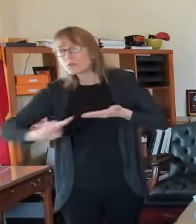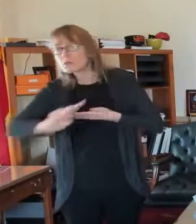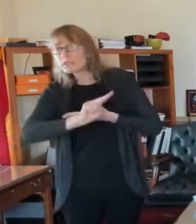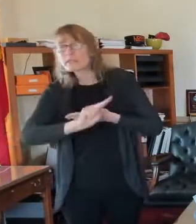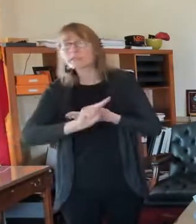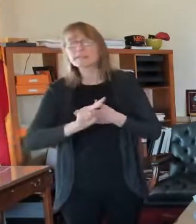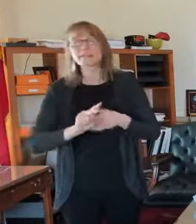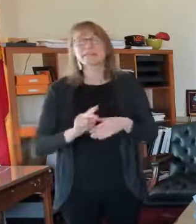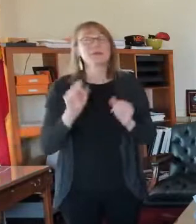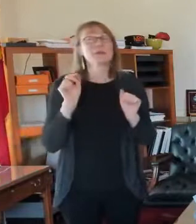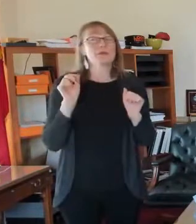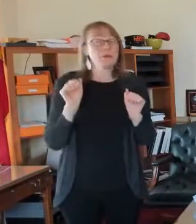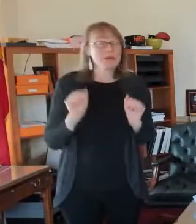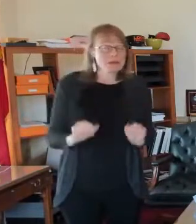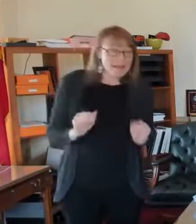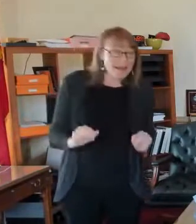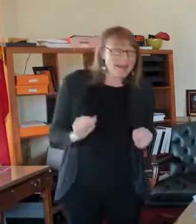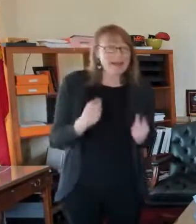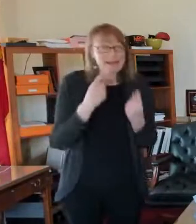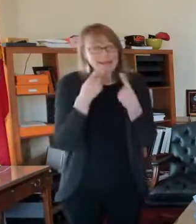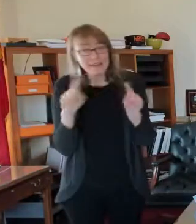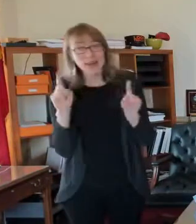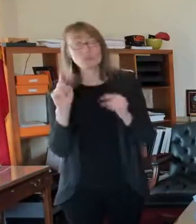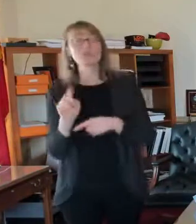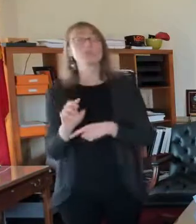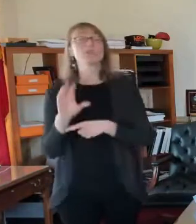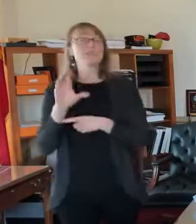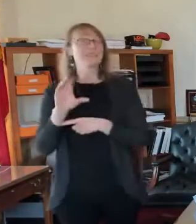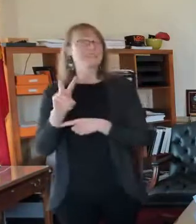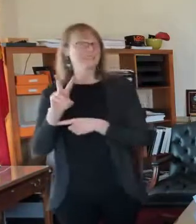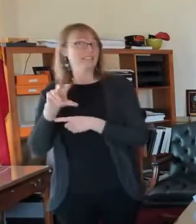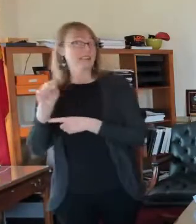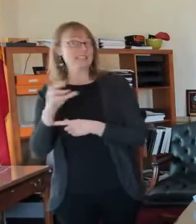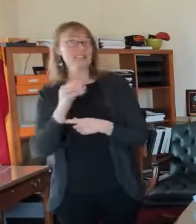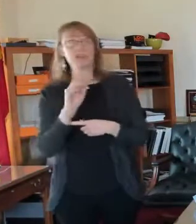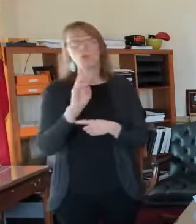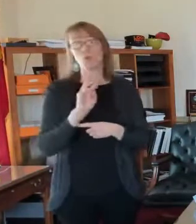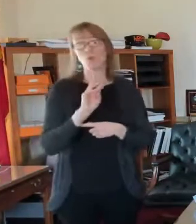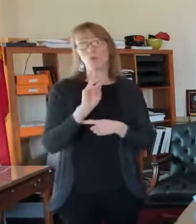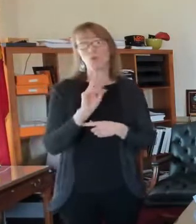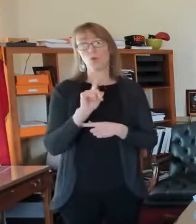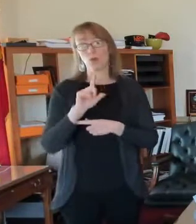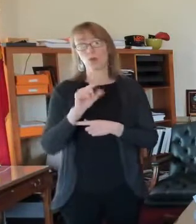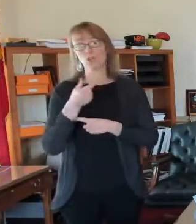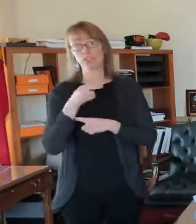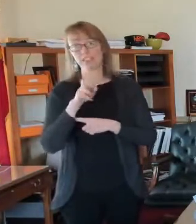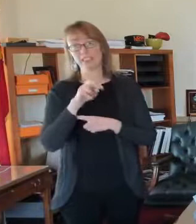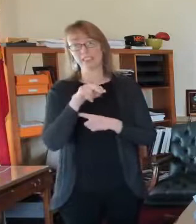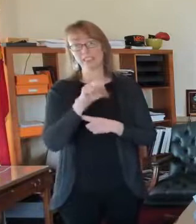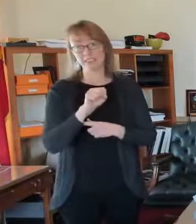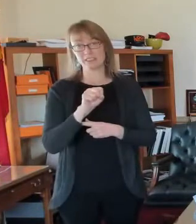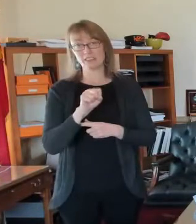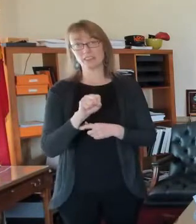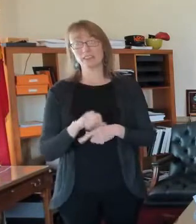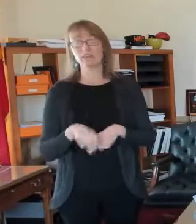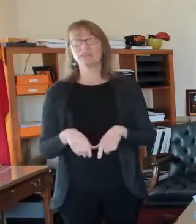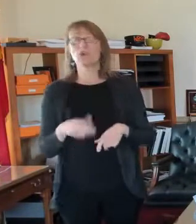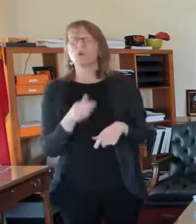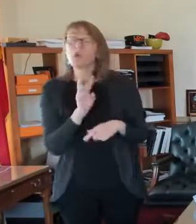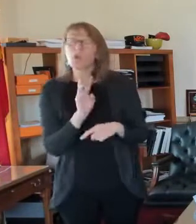at CVS and or Walgreens. Walgreens is doing a few now. So for those of you, um, you can check with Walgreens